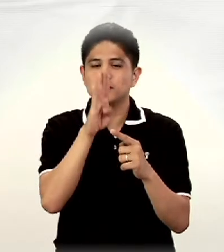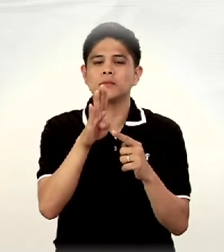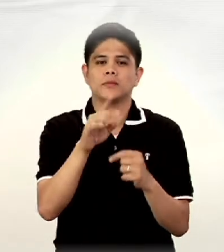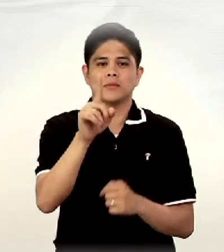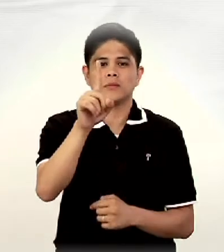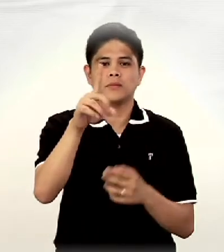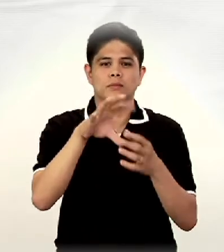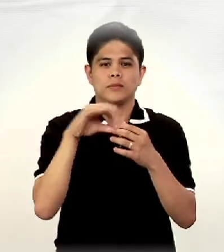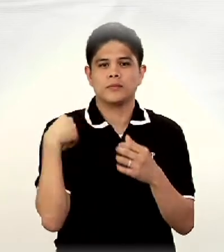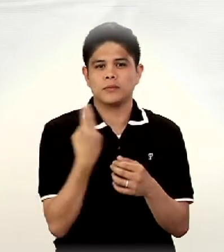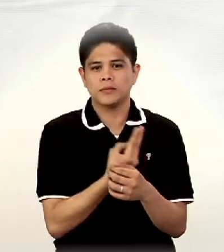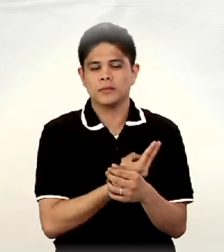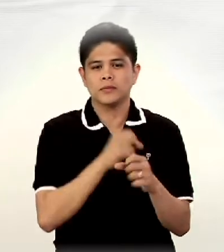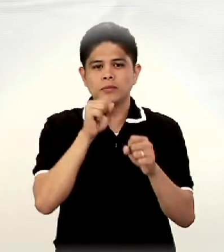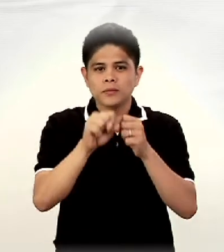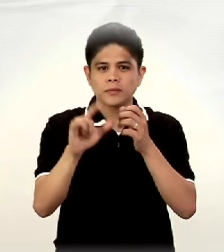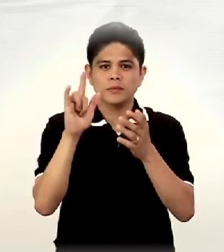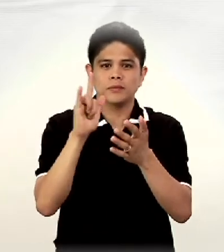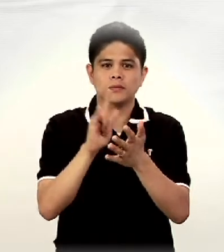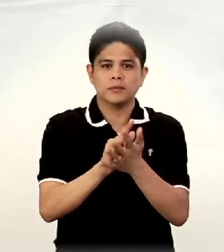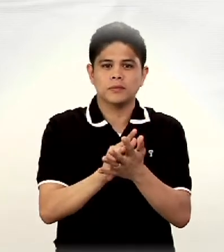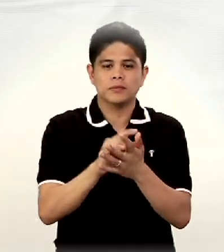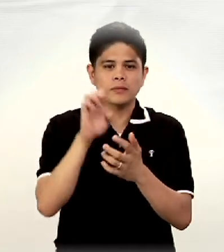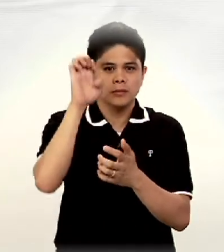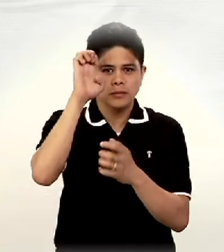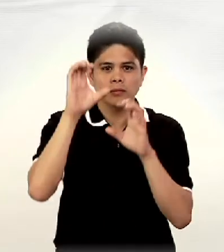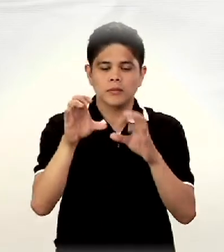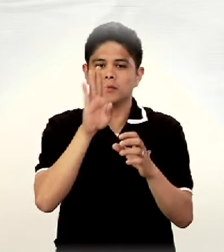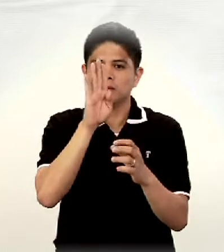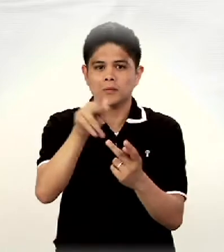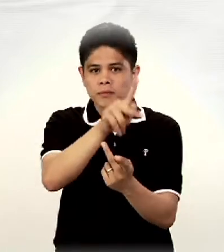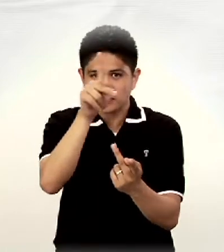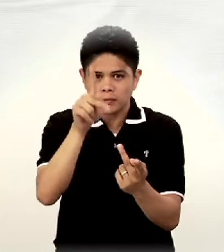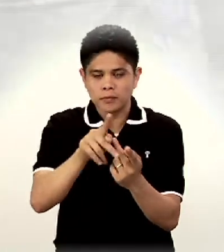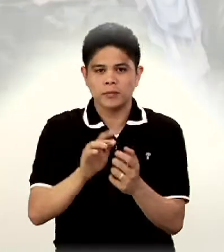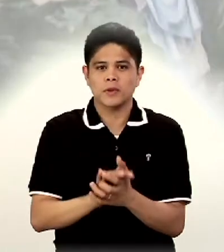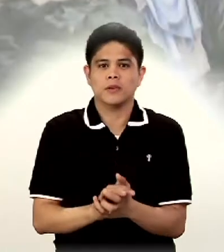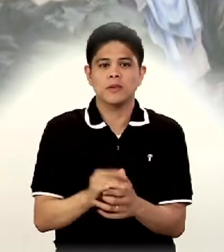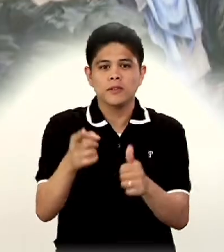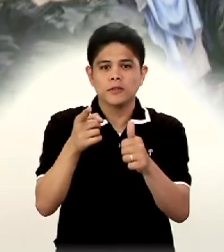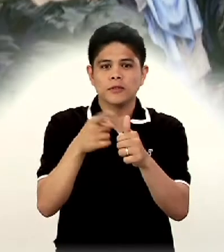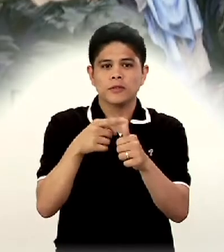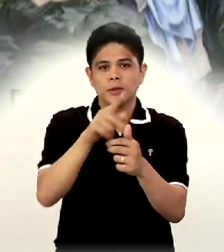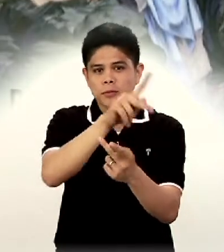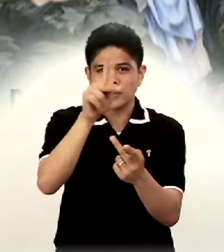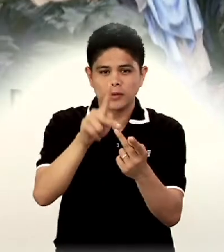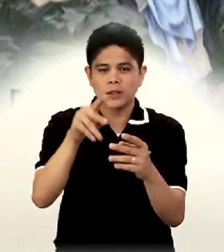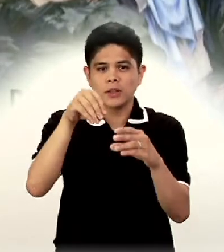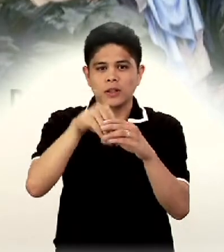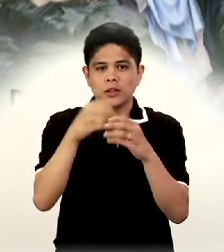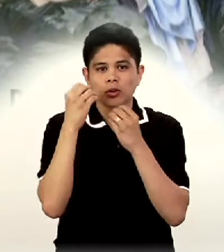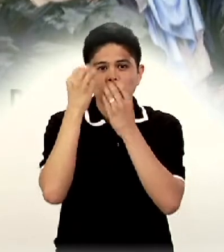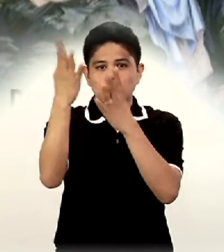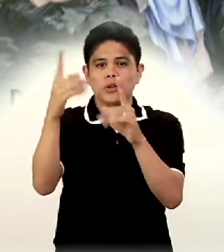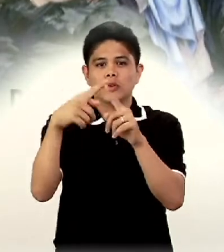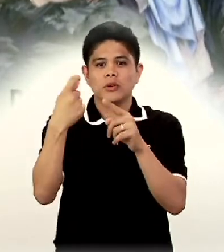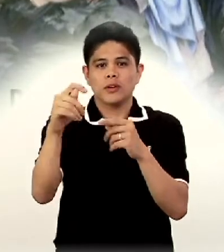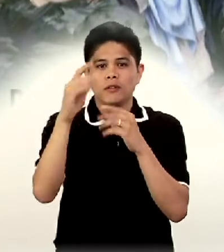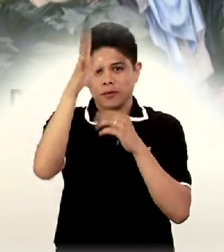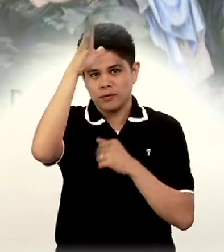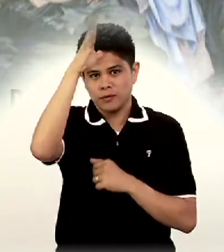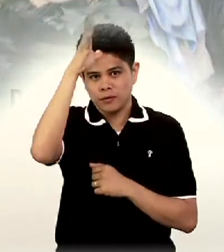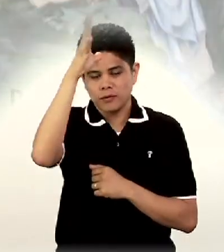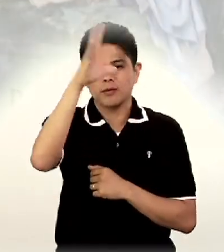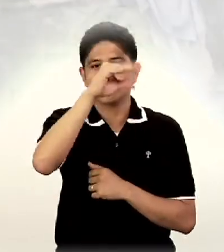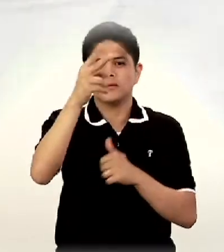one of us so that he could be perfected. Perfected. perfected in obedience to the Father.